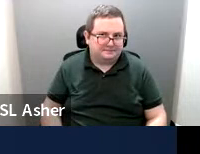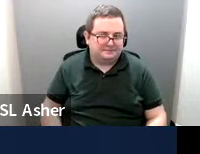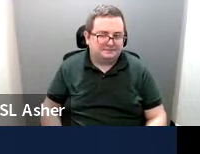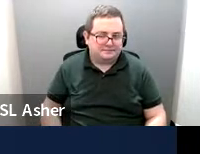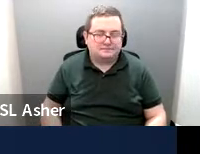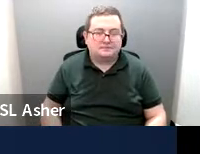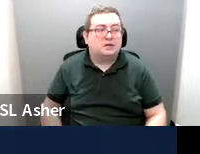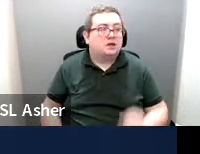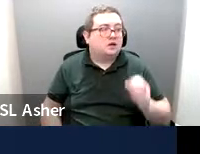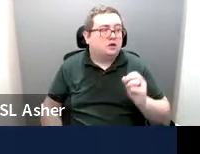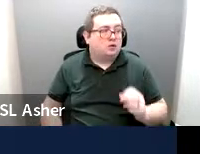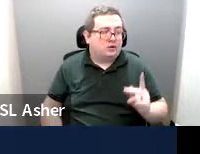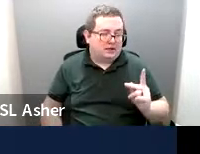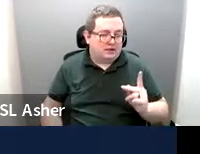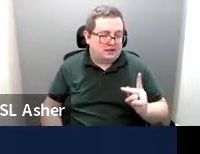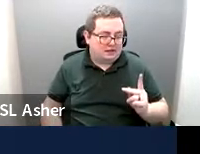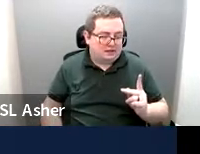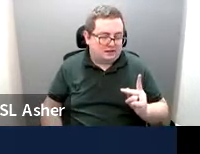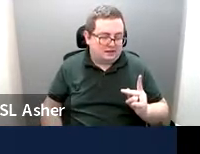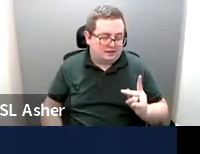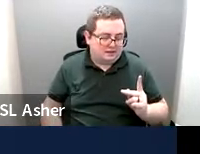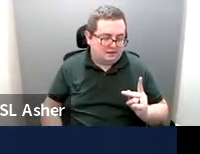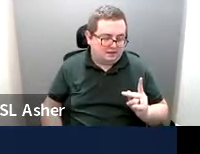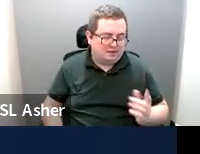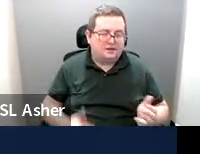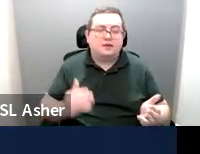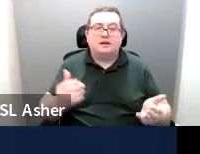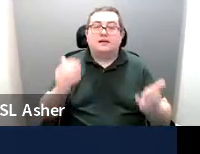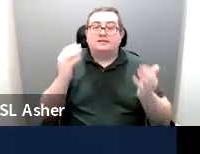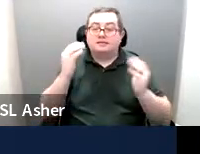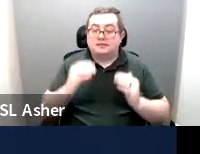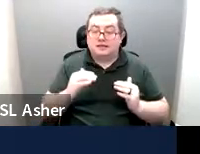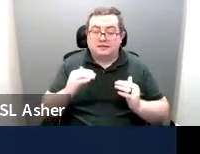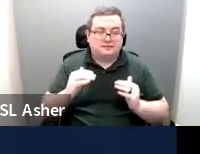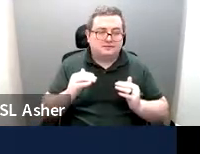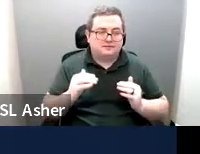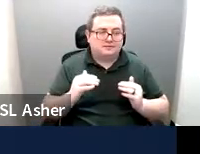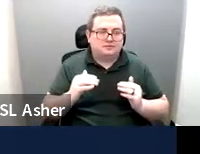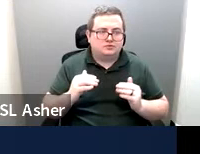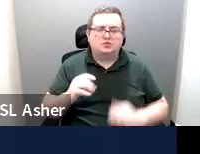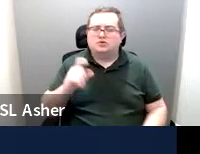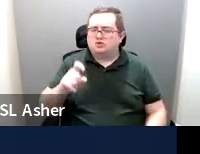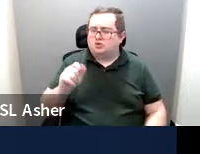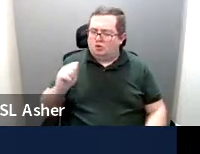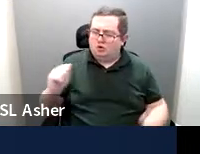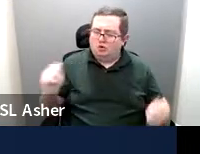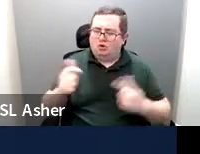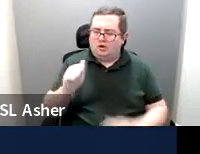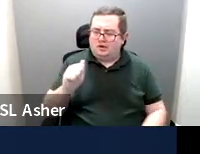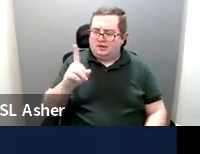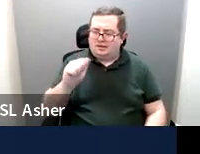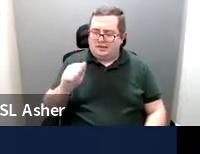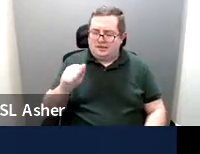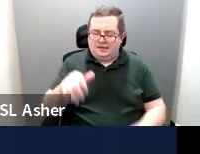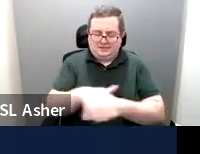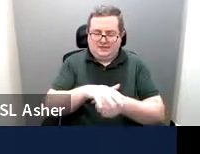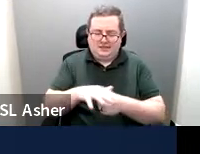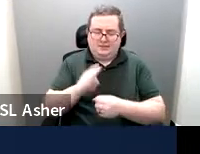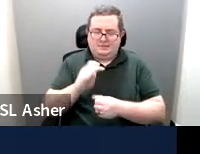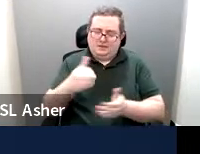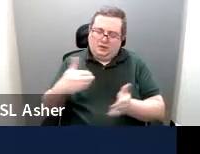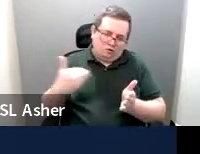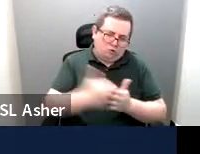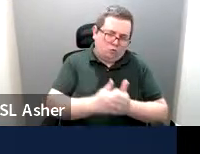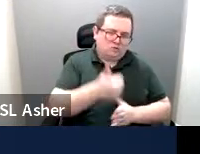Oh, okay. Uh, next is shouldn't all ADA spaces be in the closest parking